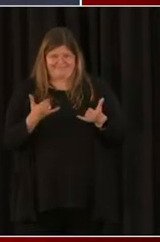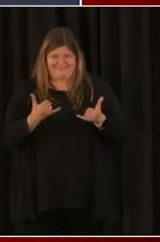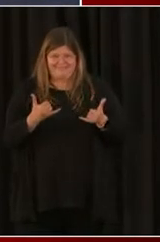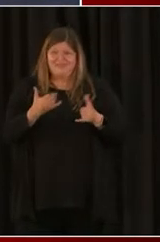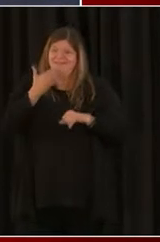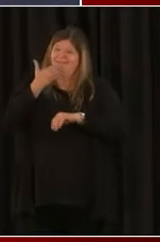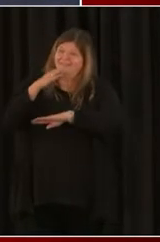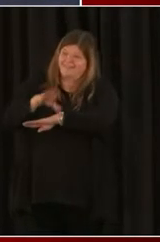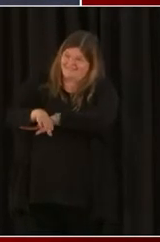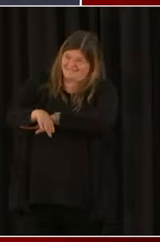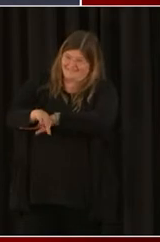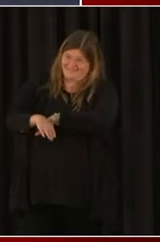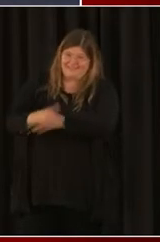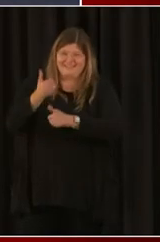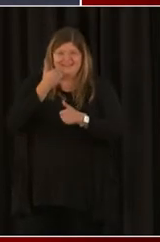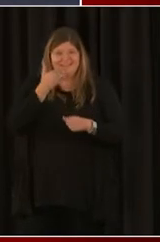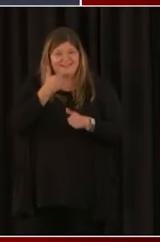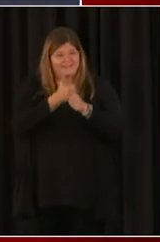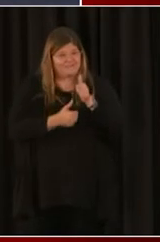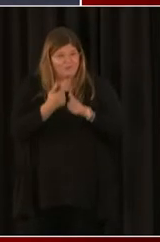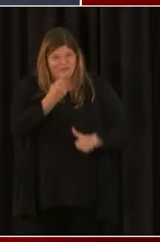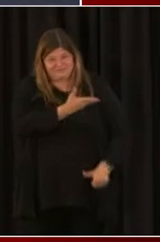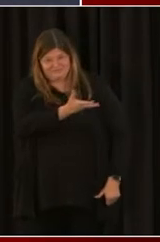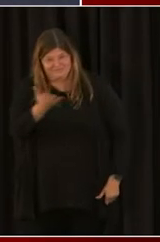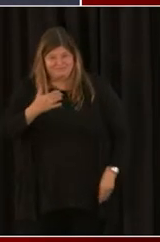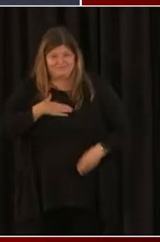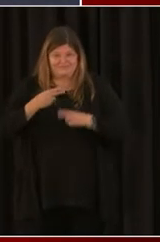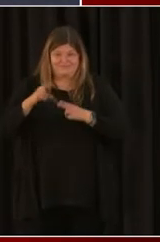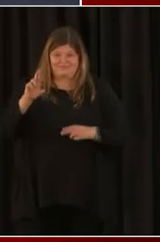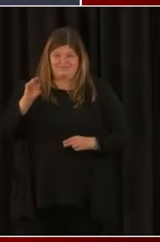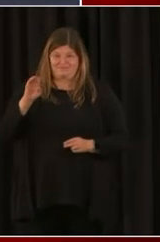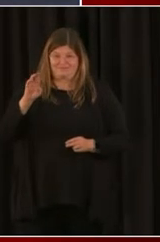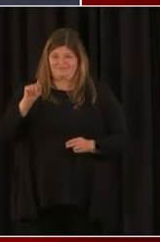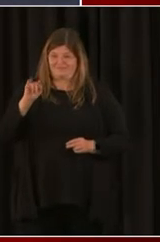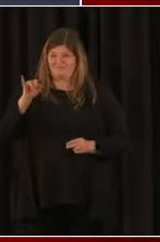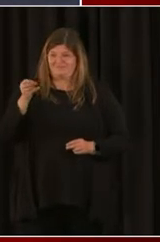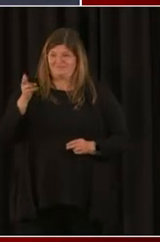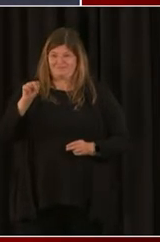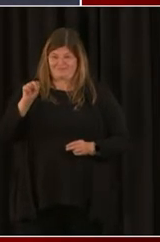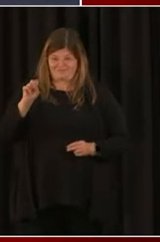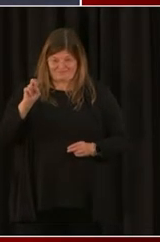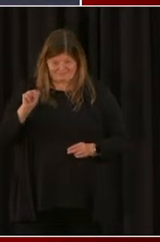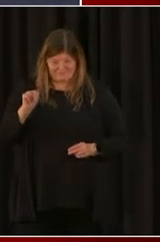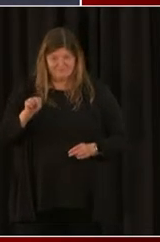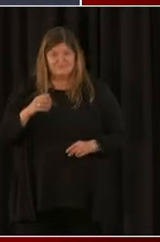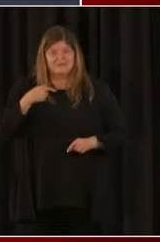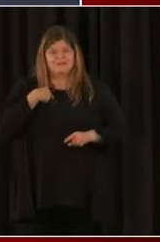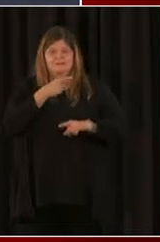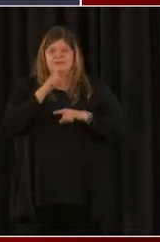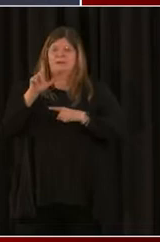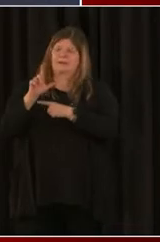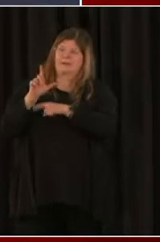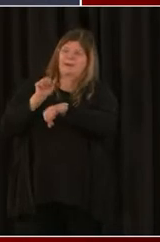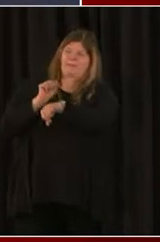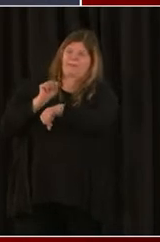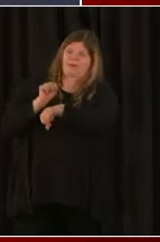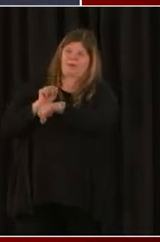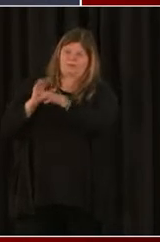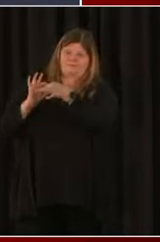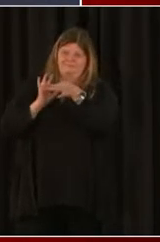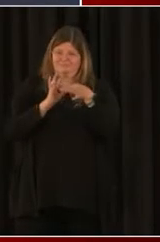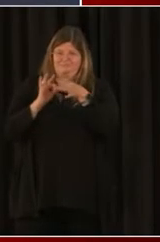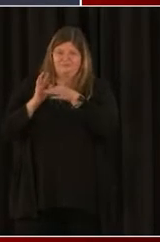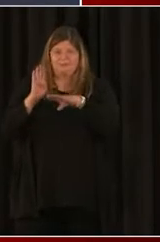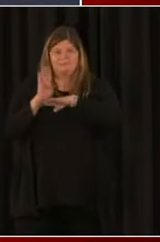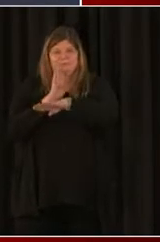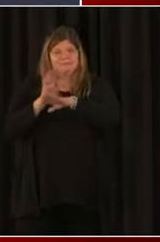afternoon, everyone. Again, my name is Roderick Johnson. I'm the Lender Relations Small Business Development Center Project Officer for the